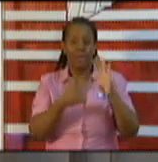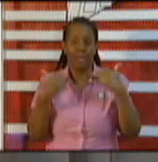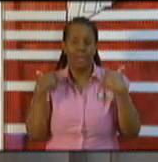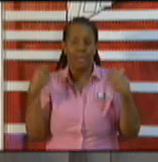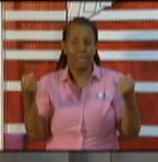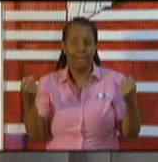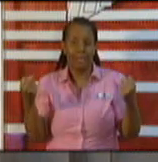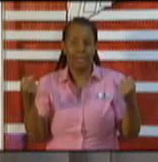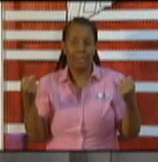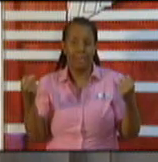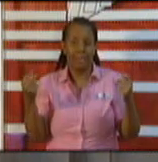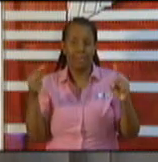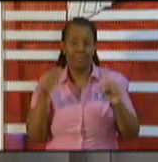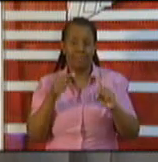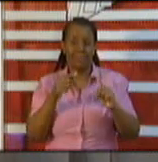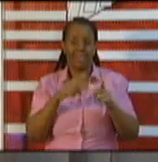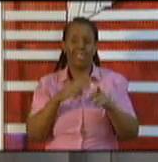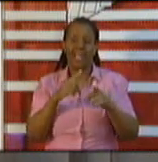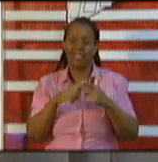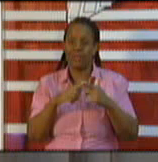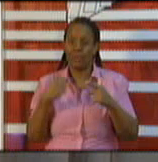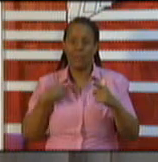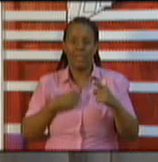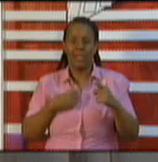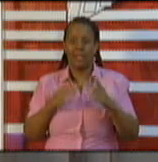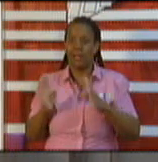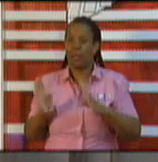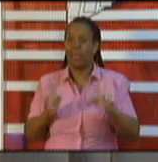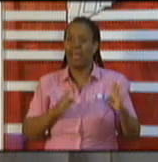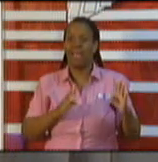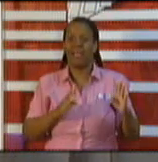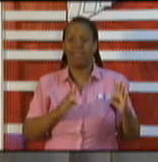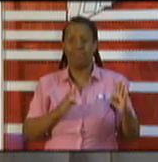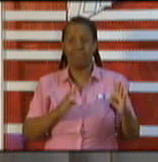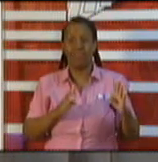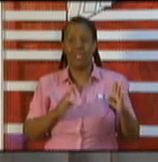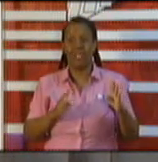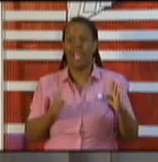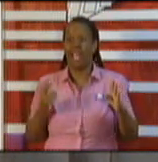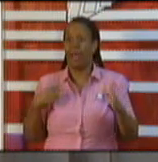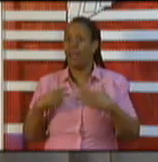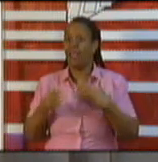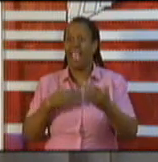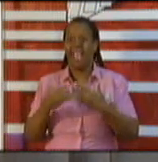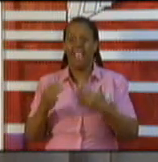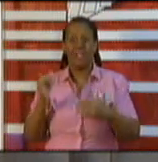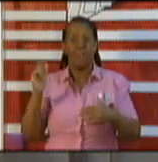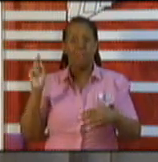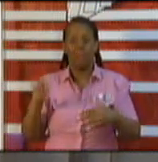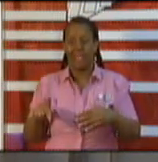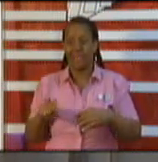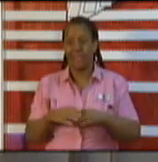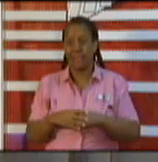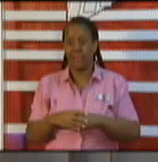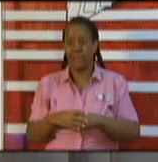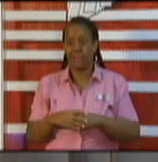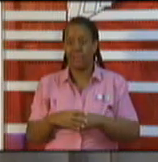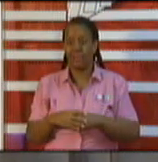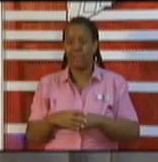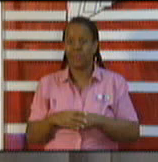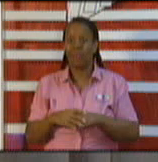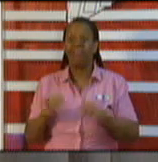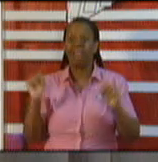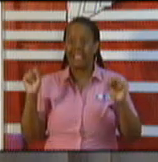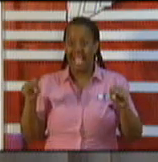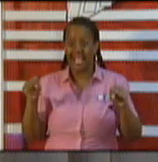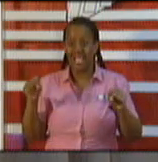at 8pm that we are prepared to take the necessary decisions with respect to the bars ultimately it is up to the patrons